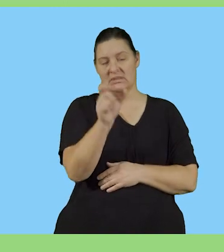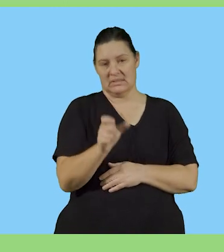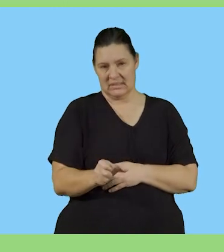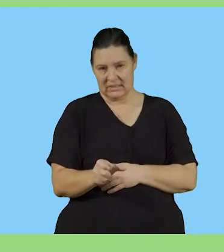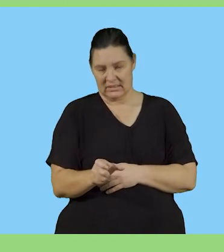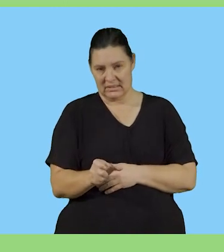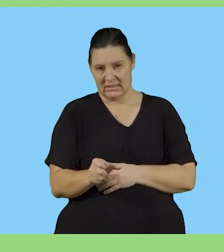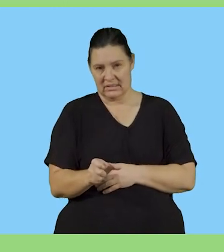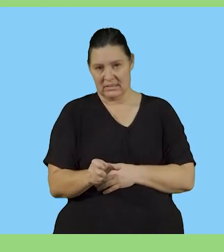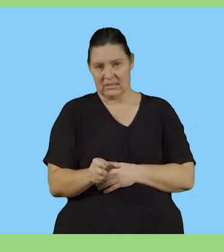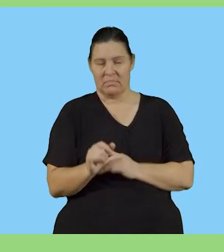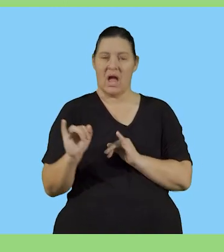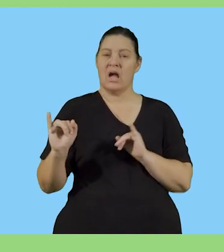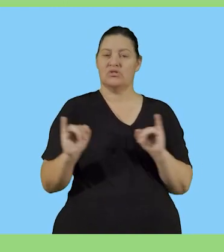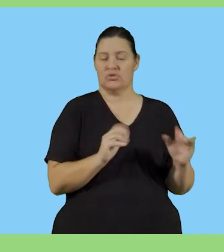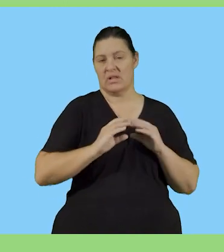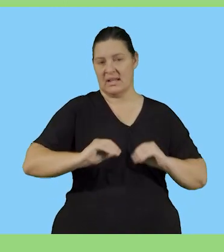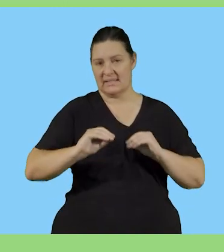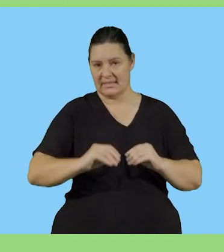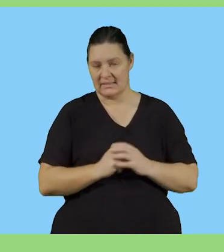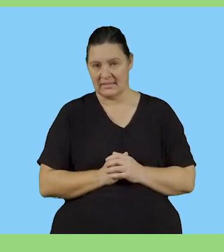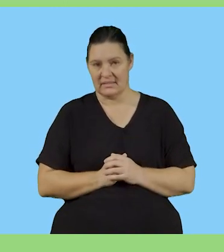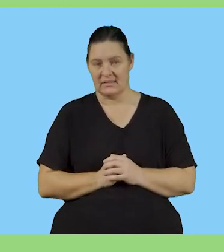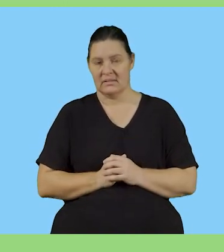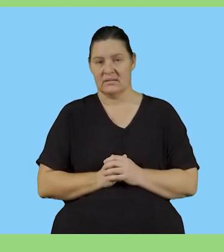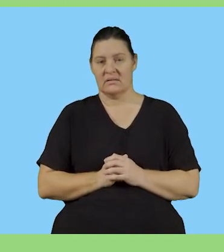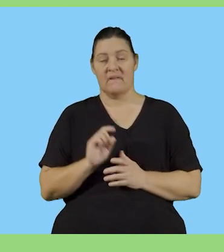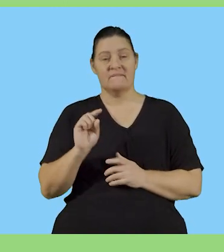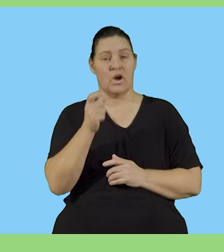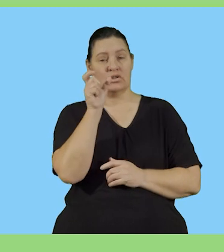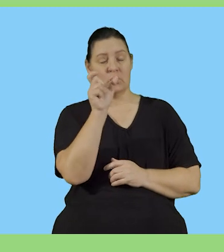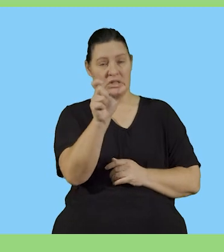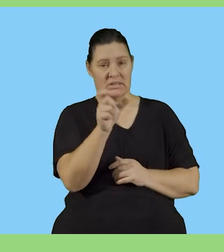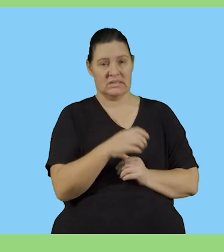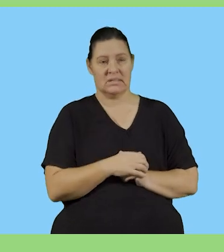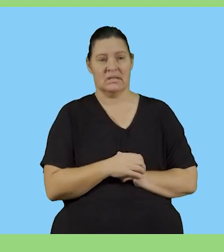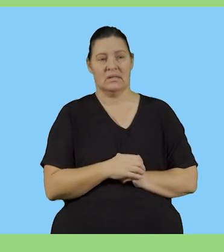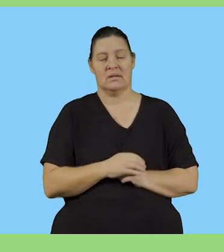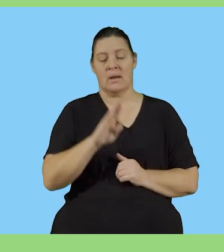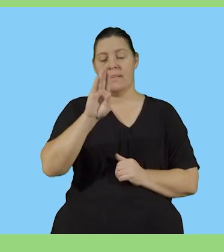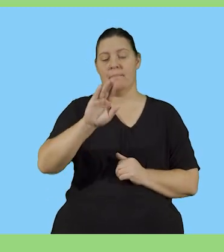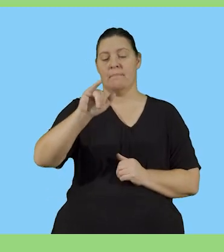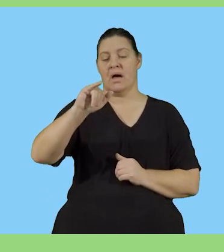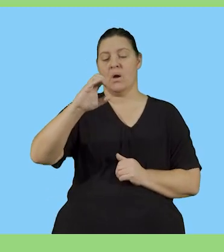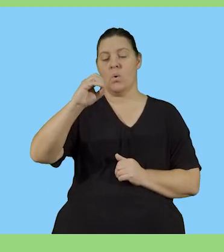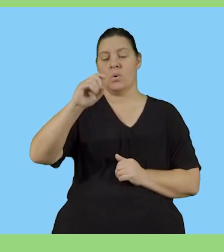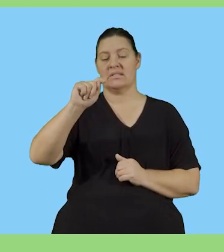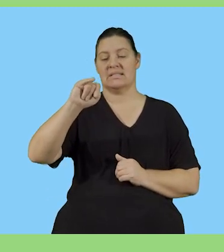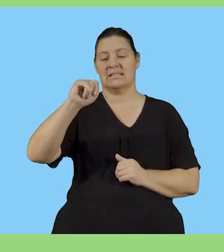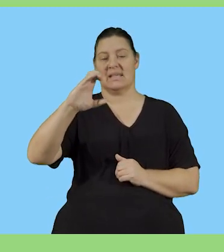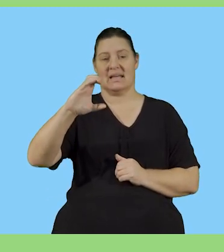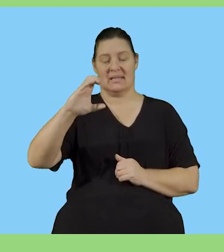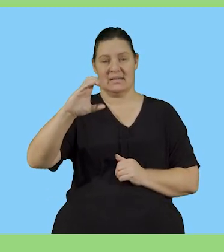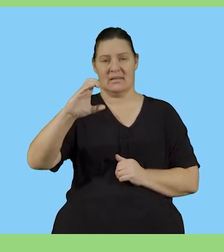new terms or new words that are going to be introduced during this lesson. So the first word that we come across is